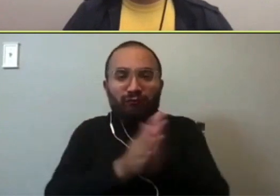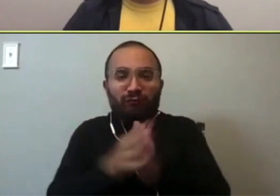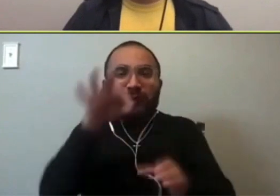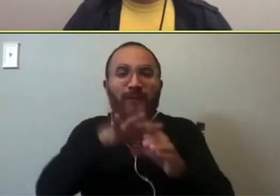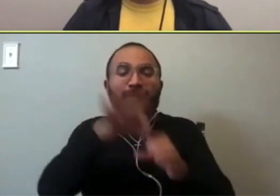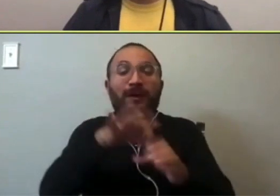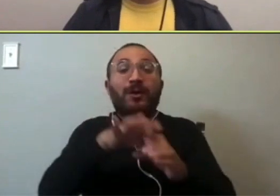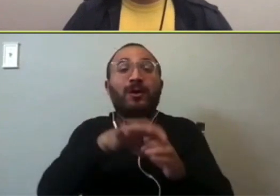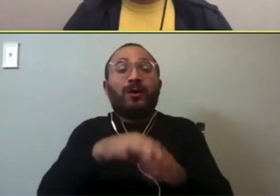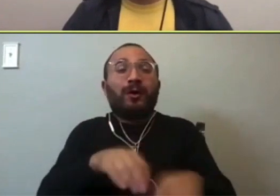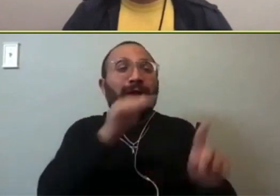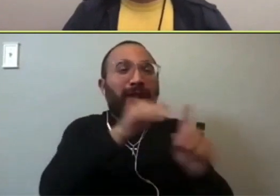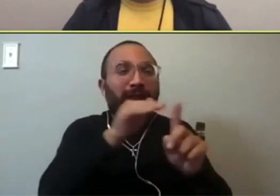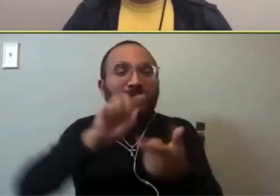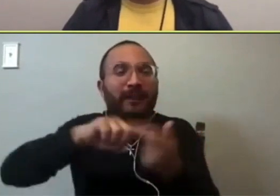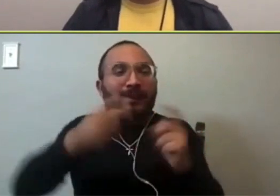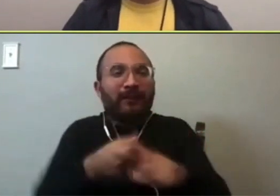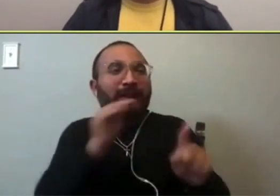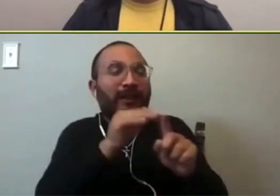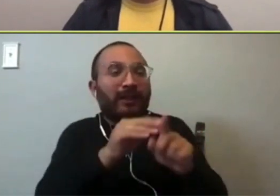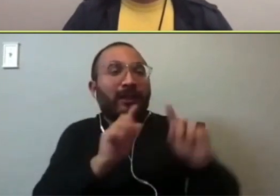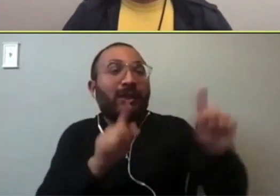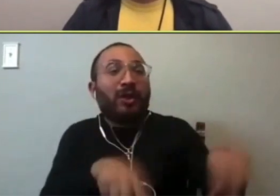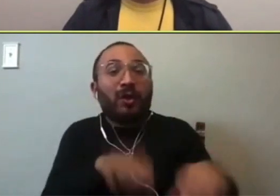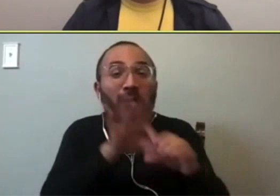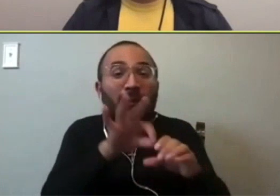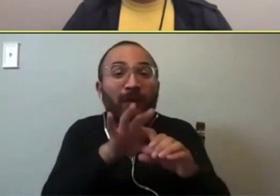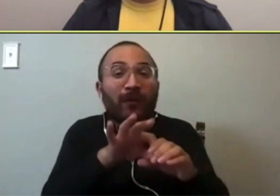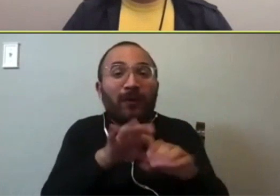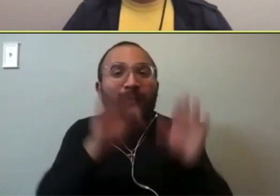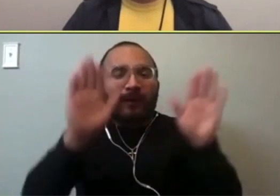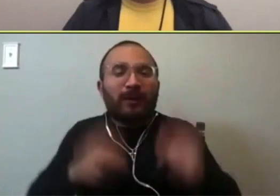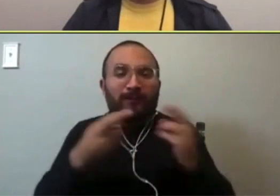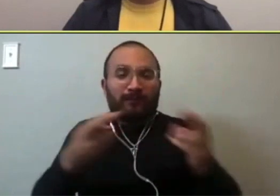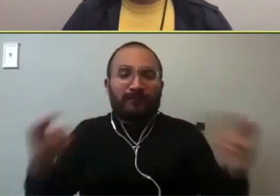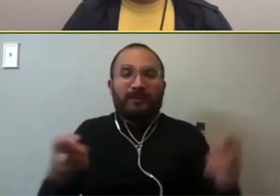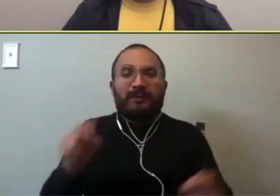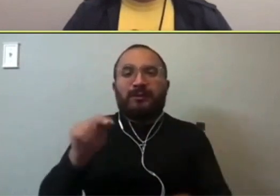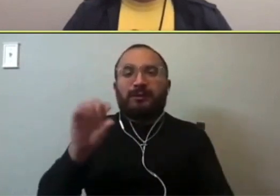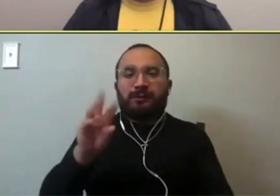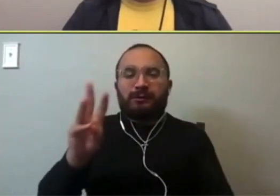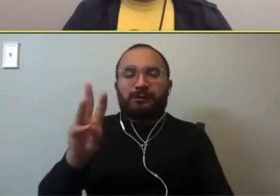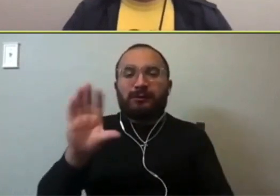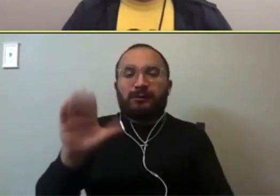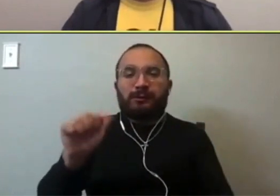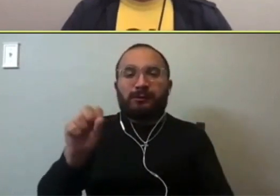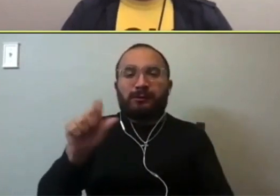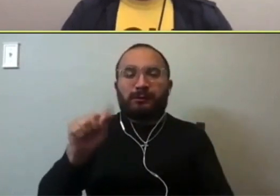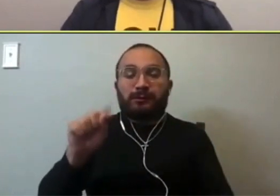have voted, tell a friend about all of the amazing resources at NowCastSA, including the